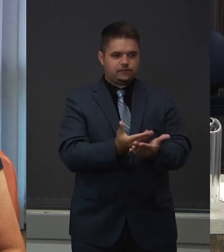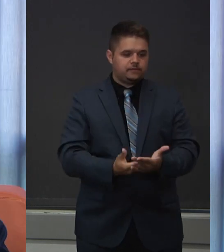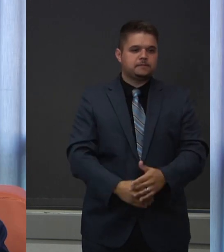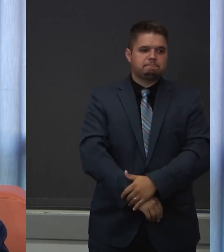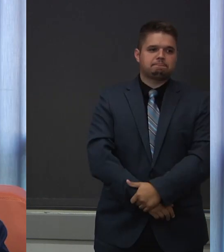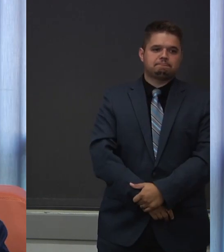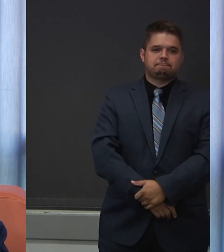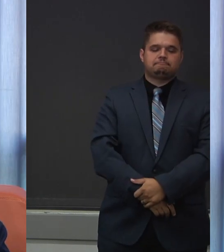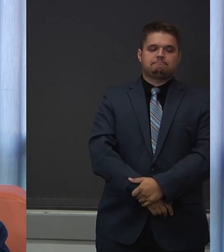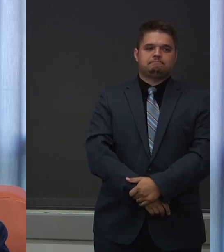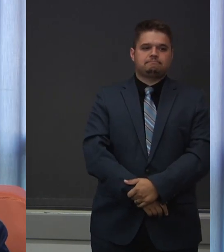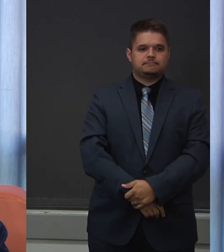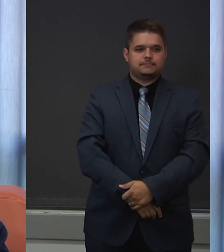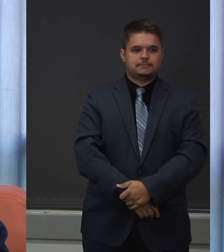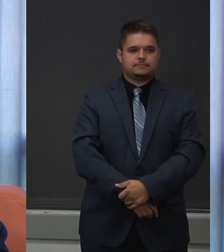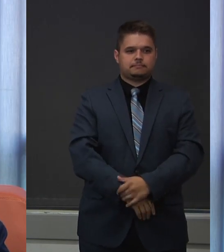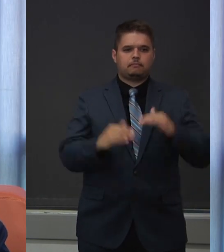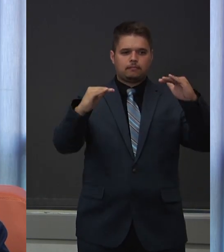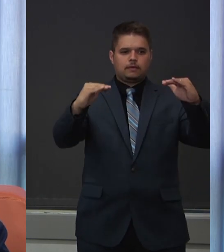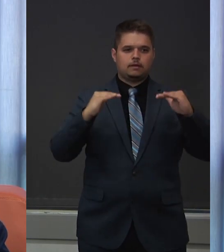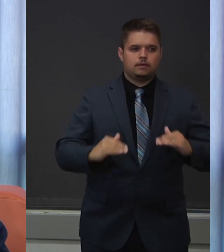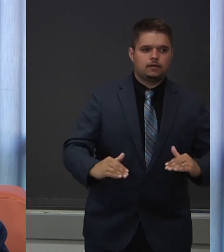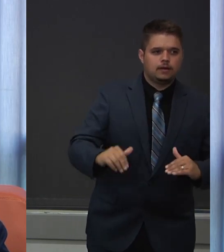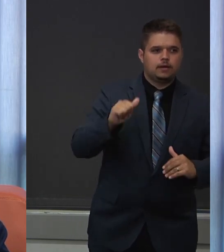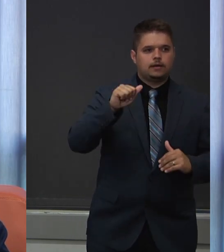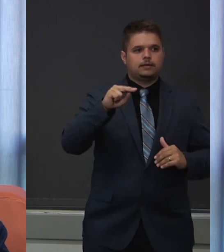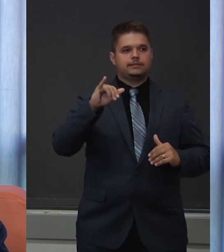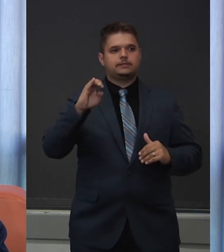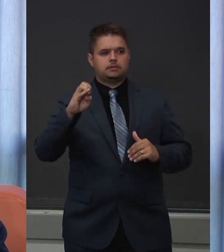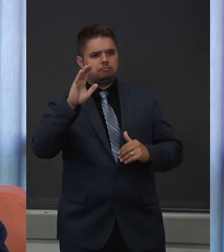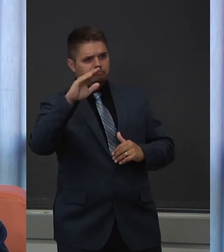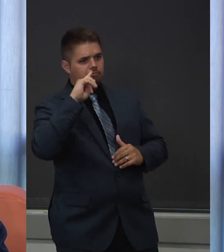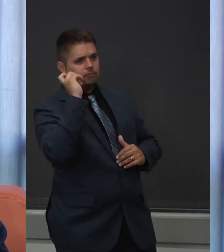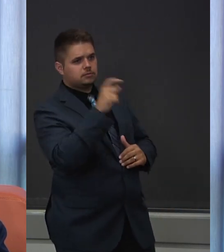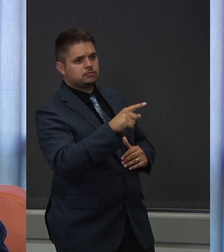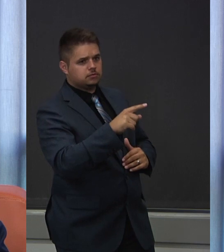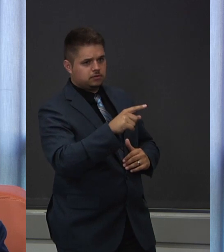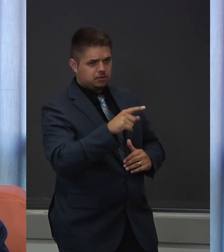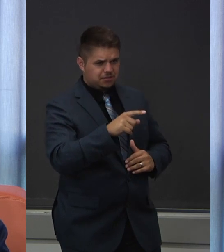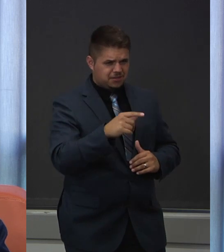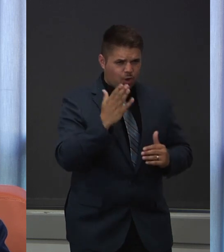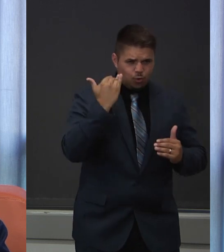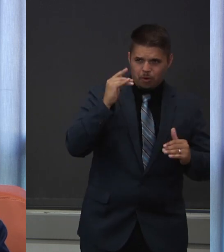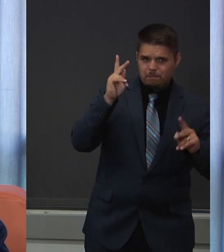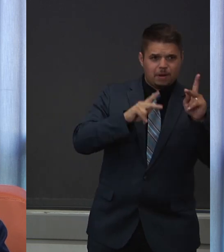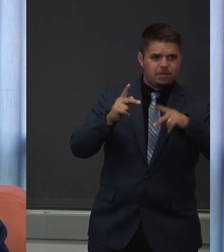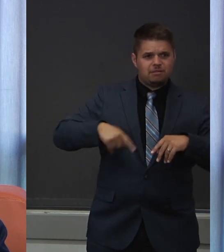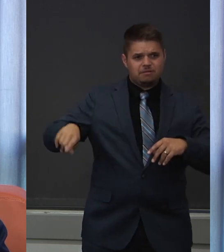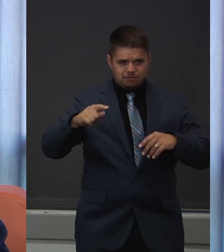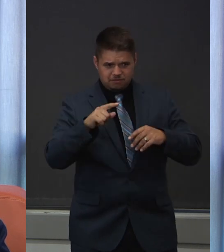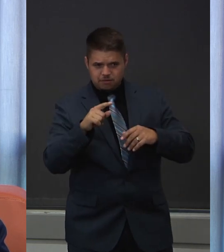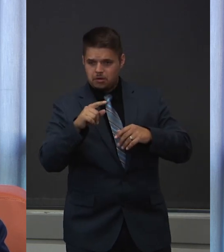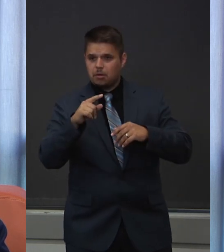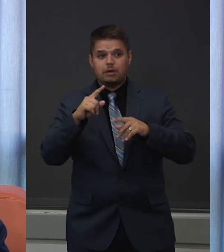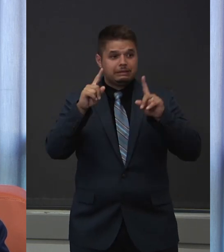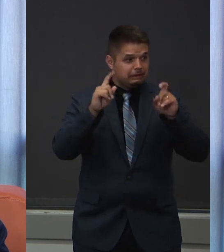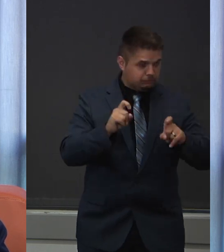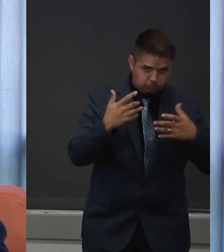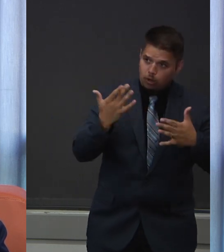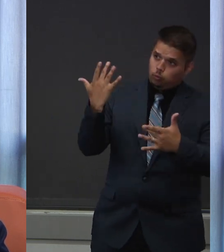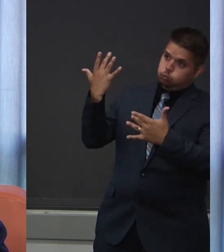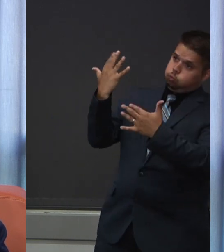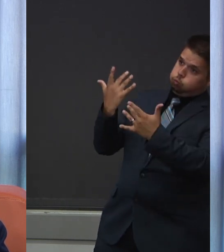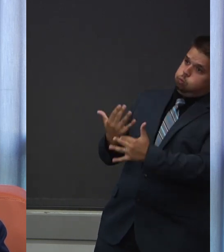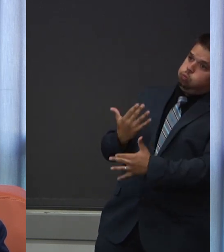We have a question from Annie who asks, why are some people waiting two weeks to get their results? Well, that is a great question.